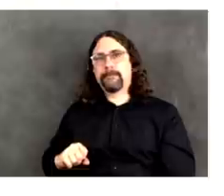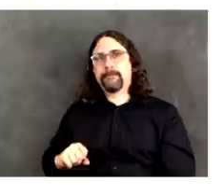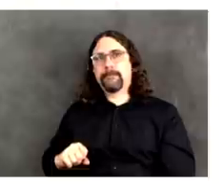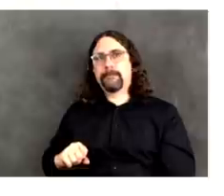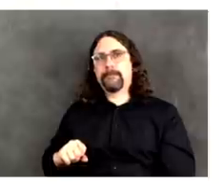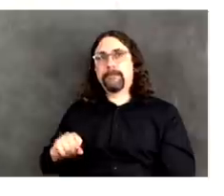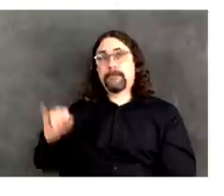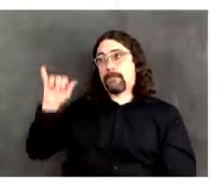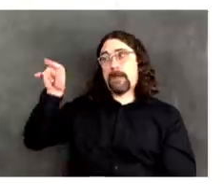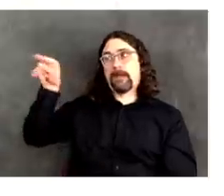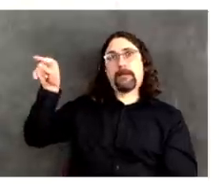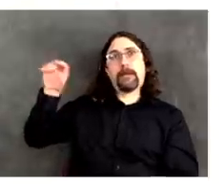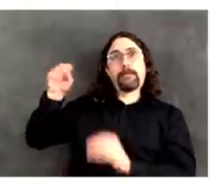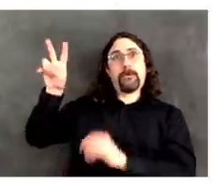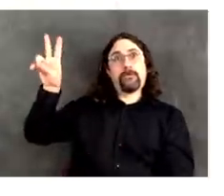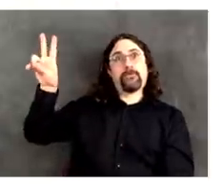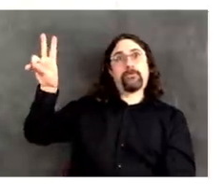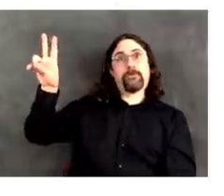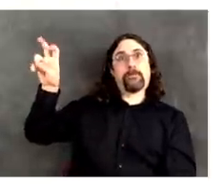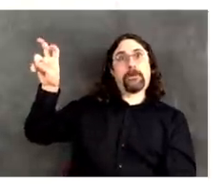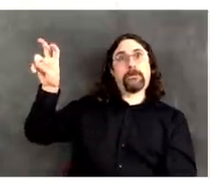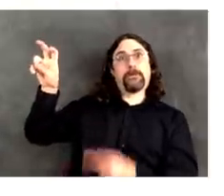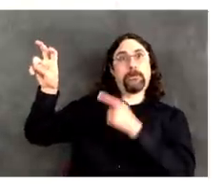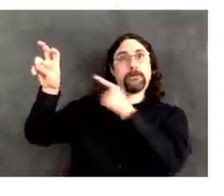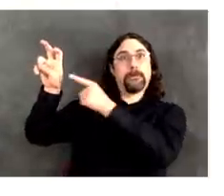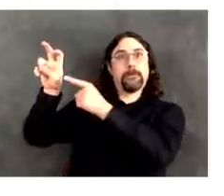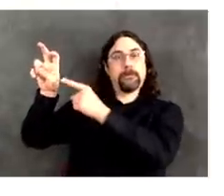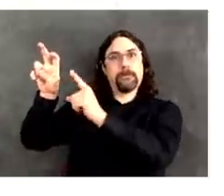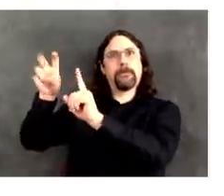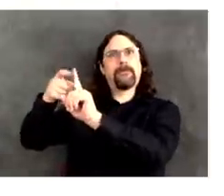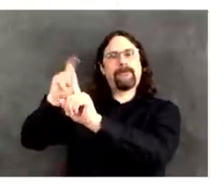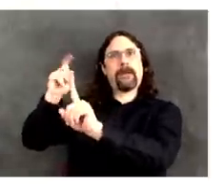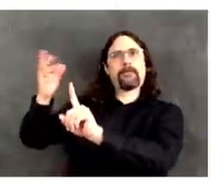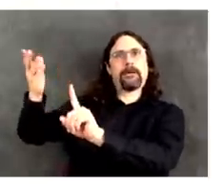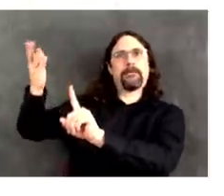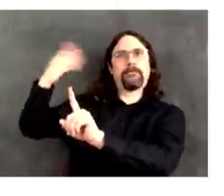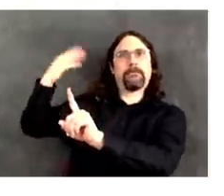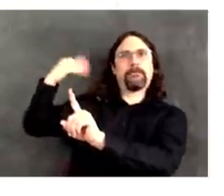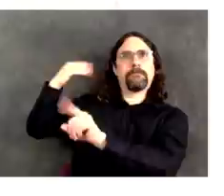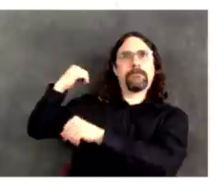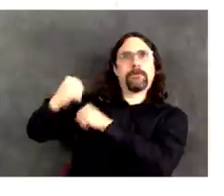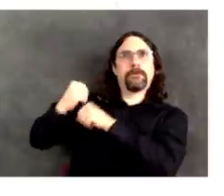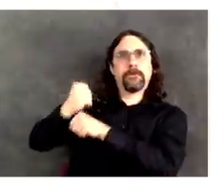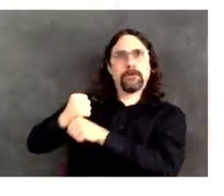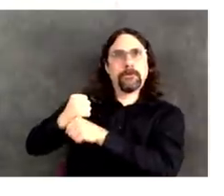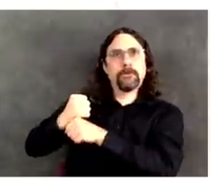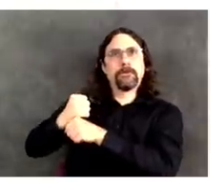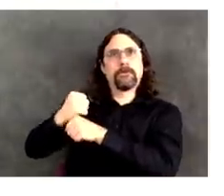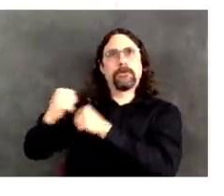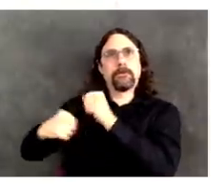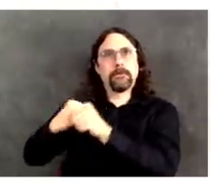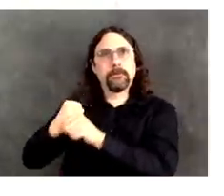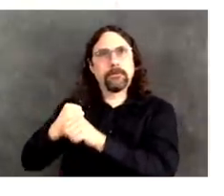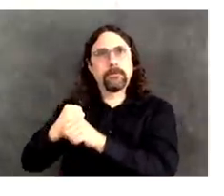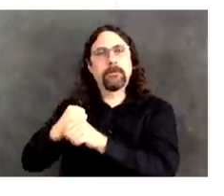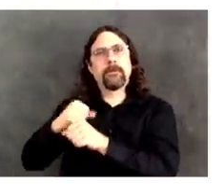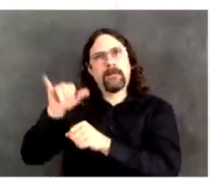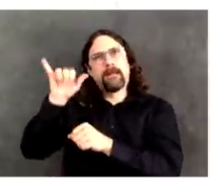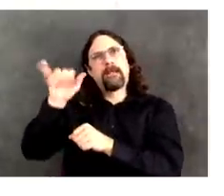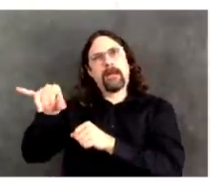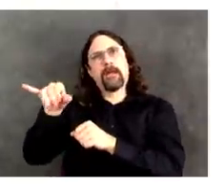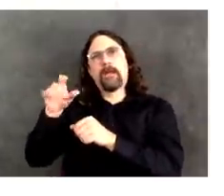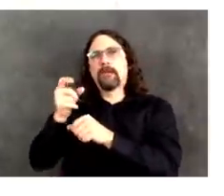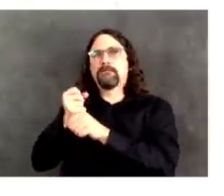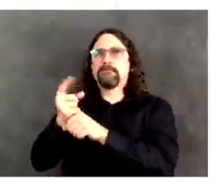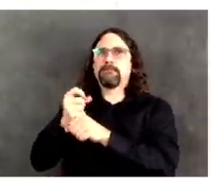a rough measure that gives us a sense of the load, if you will, that hospitals are seeing